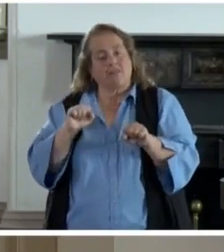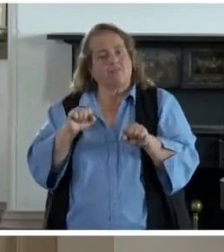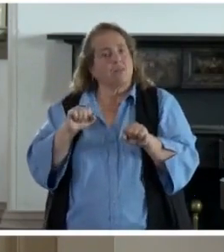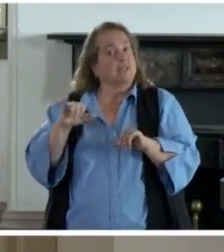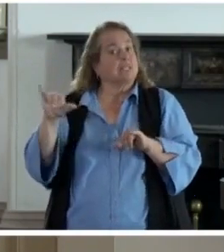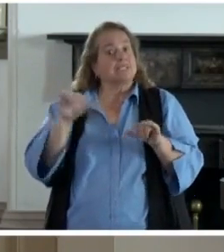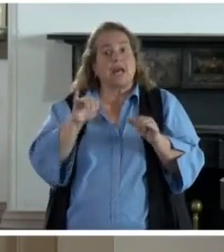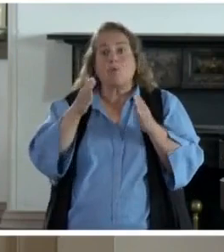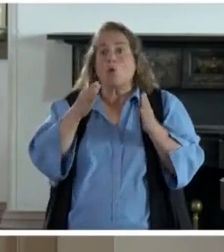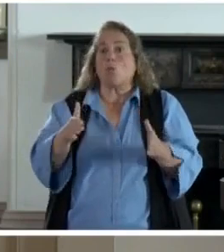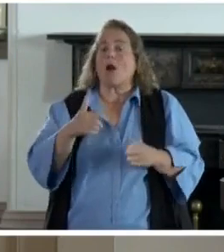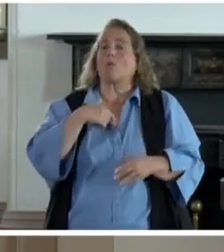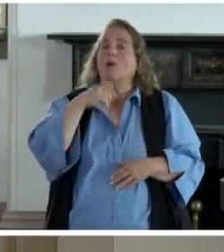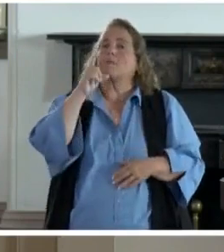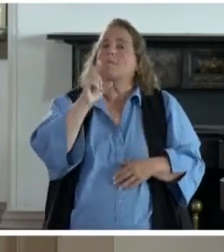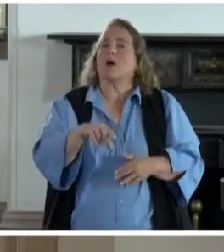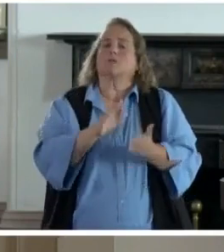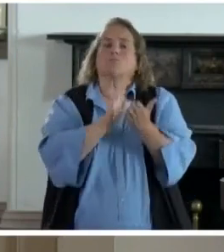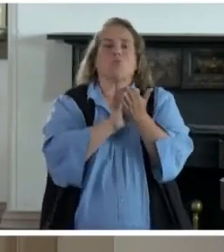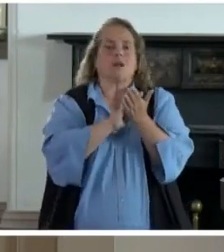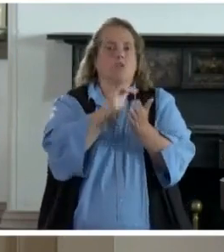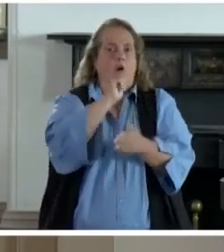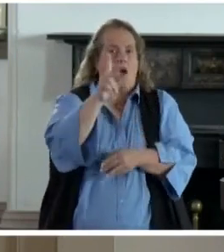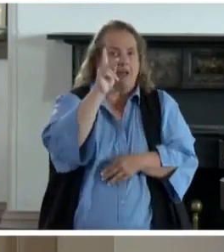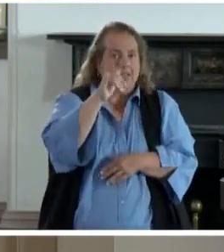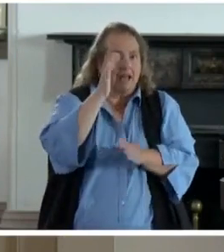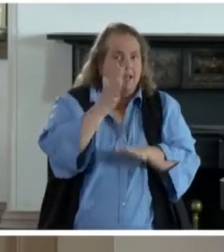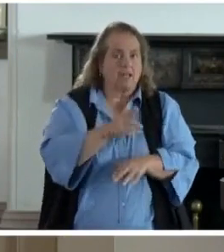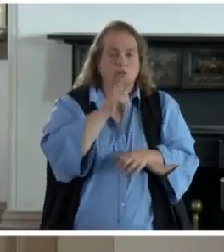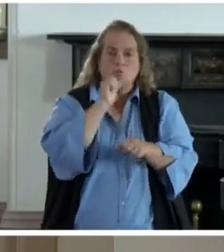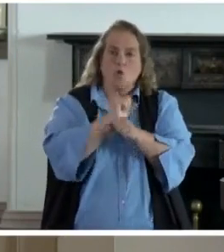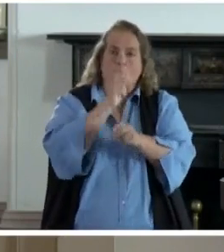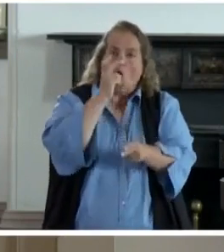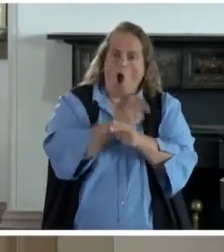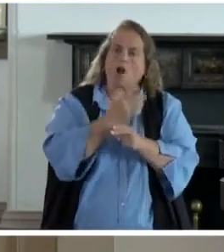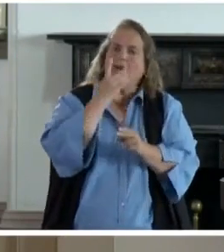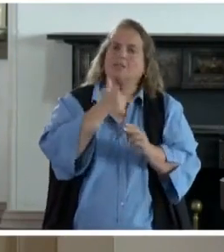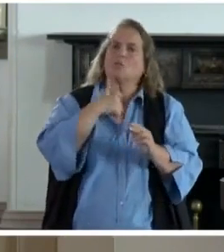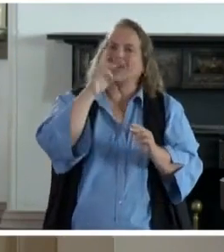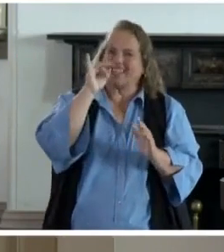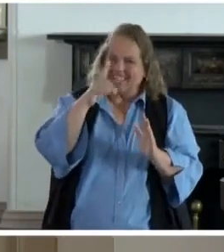for how we have flattened this curve. We have to know it's now our responsibility to keep it low.